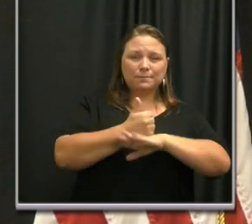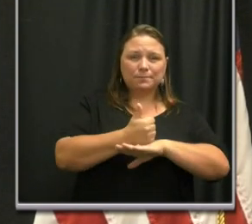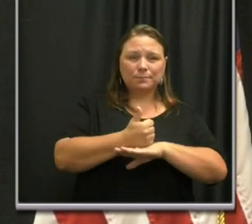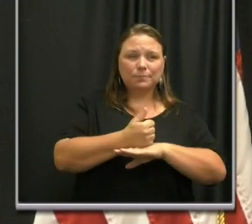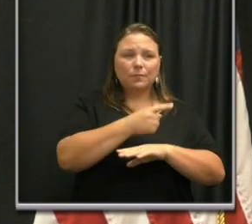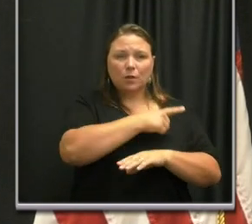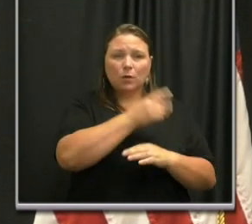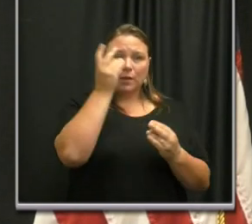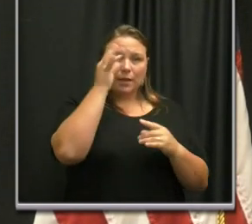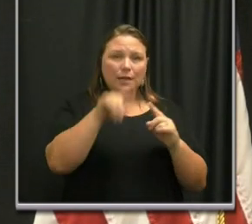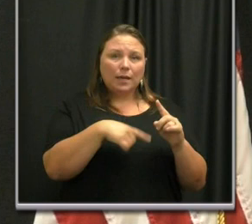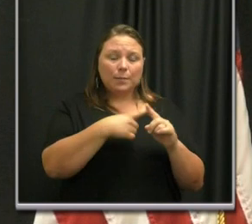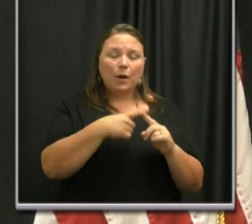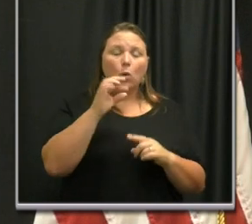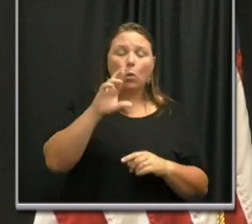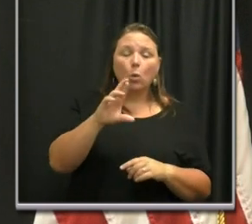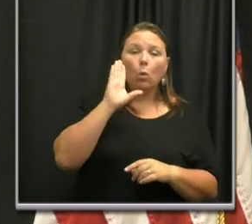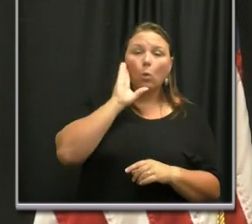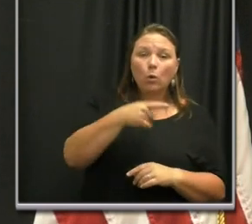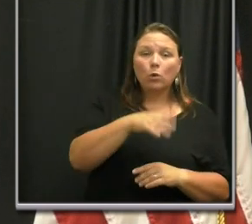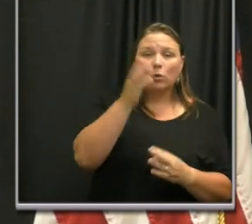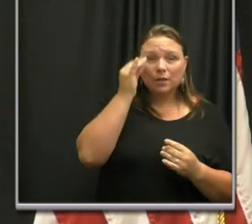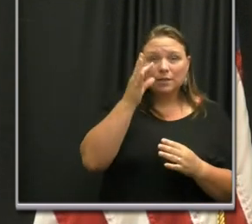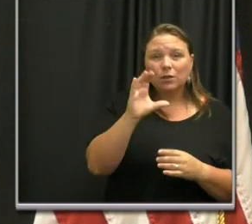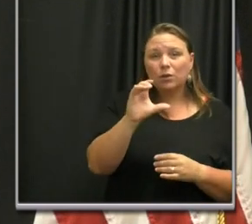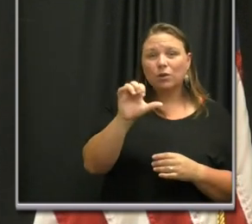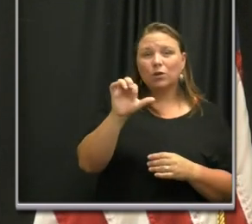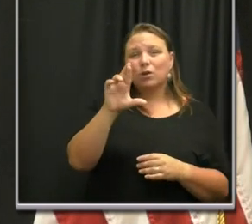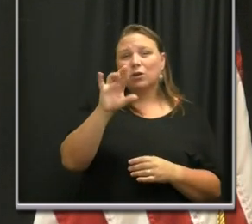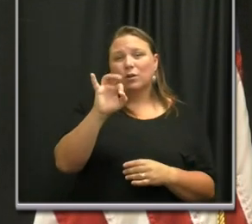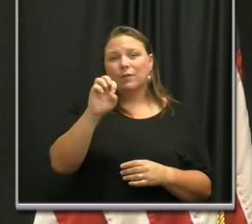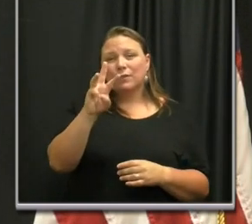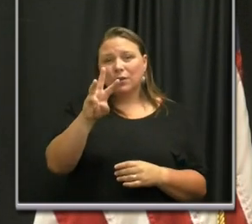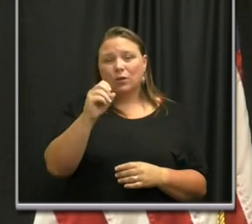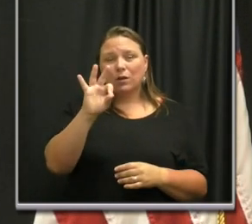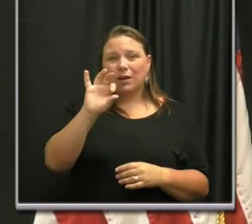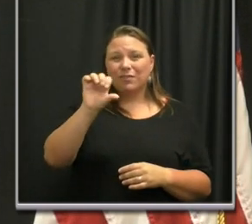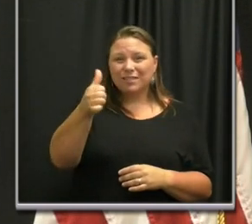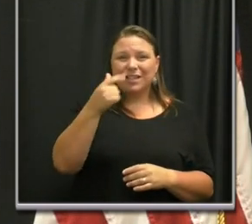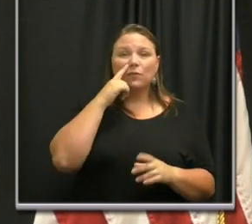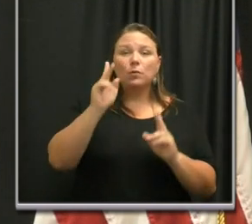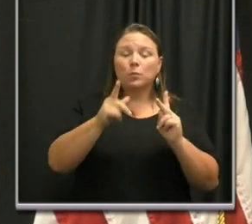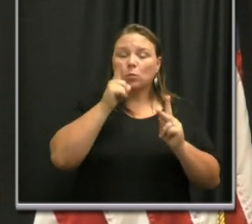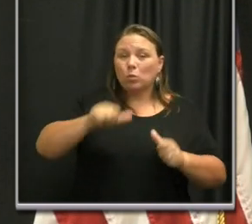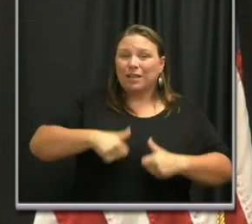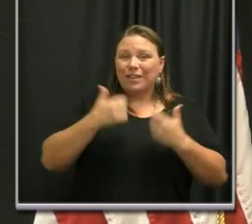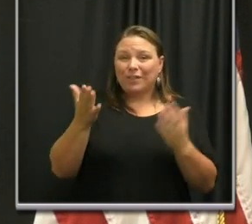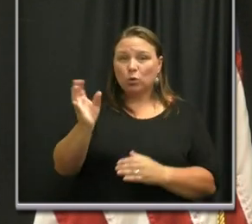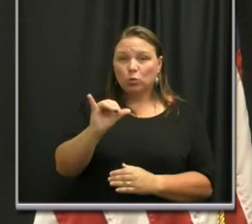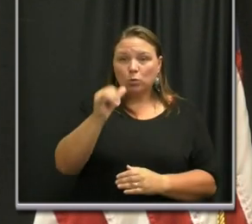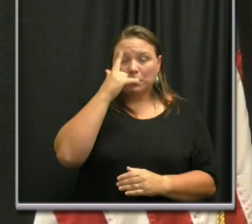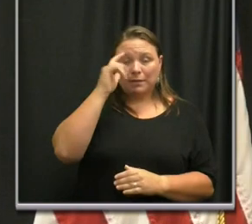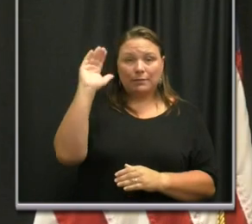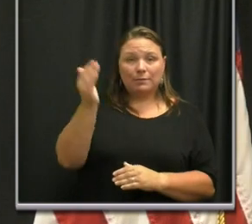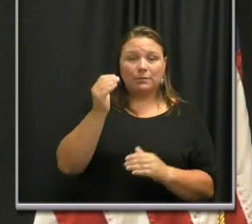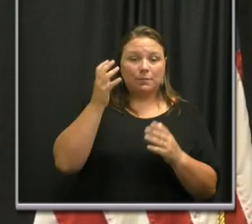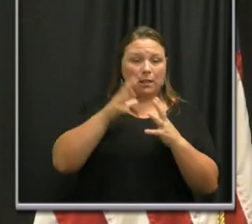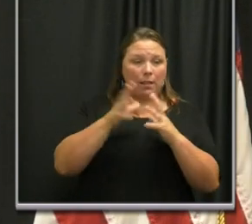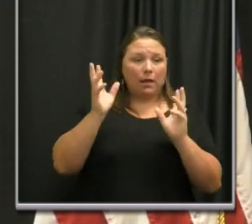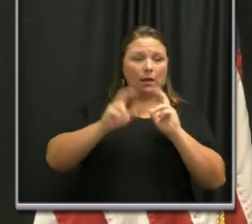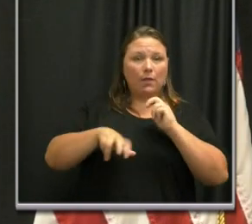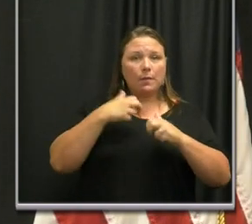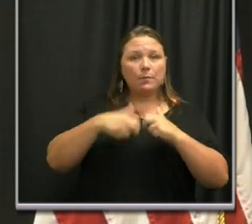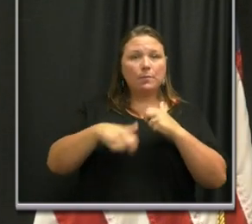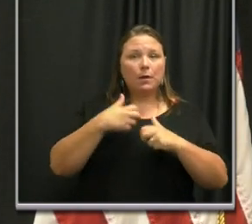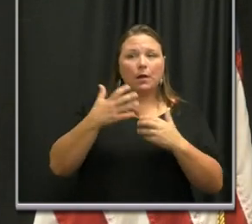And are you considering or would you consider a curfew of 10 p.m. for citizens? Because it appears that a lot of the problem is